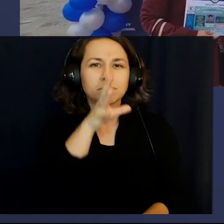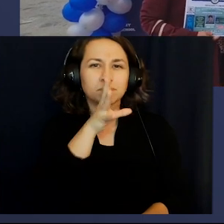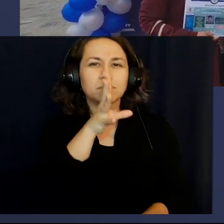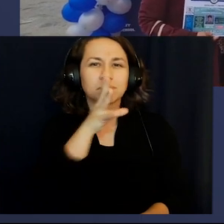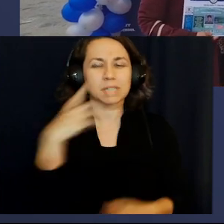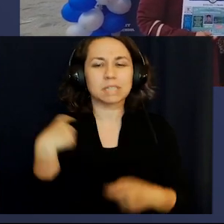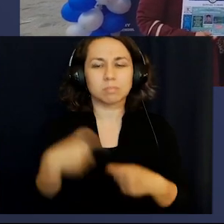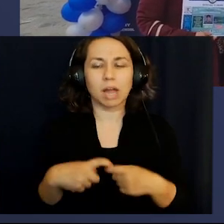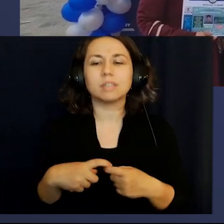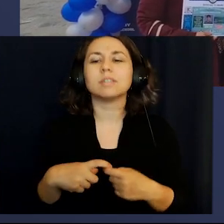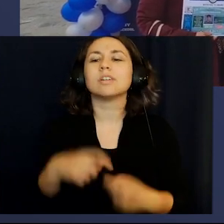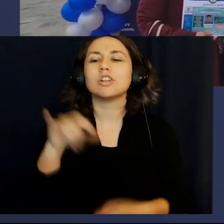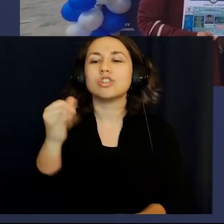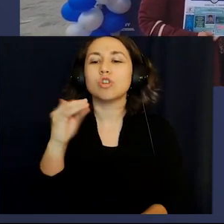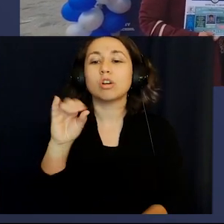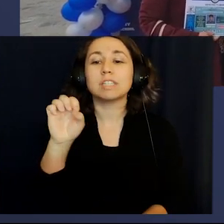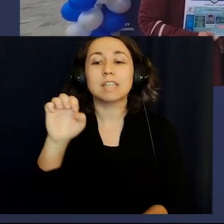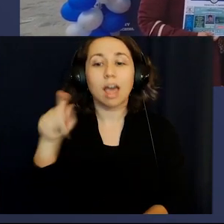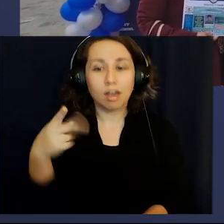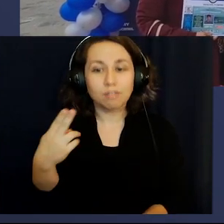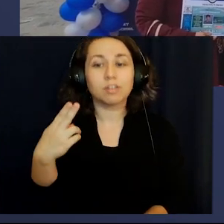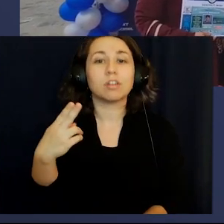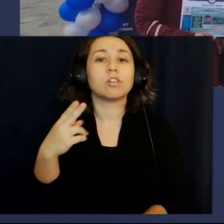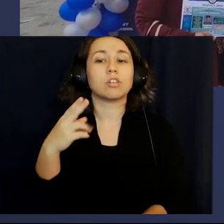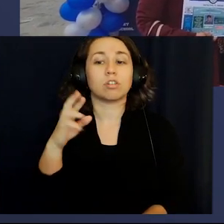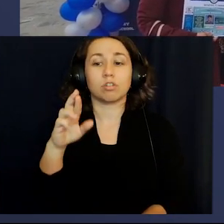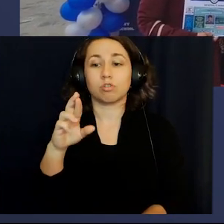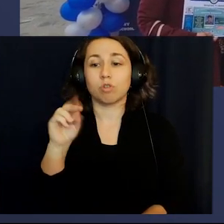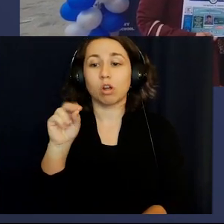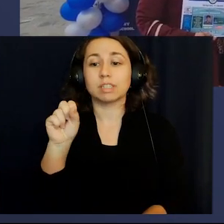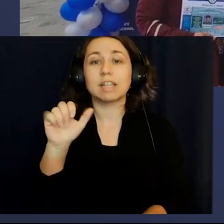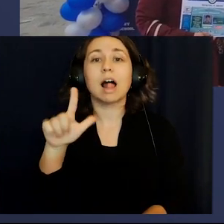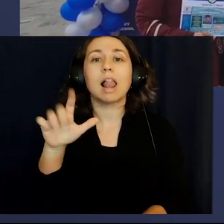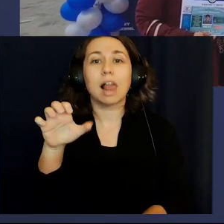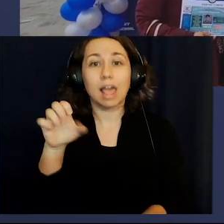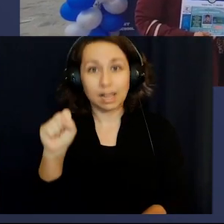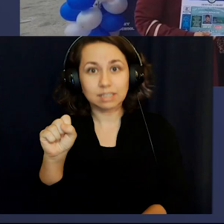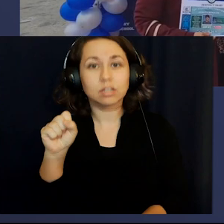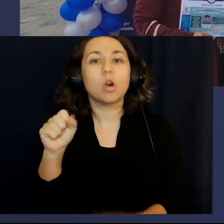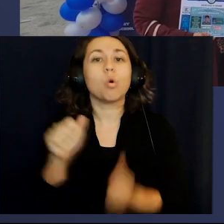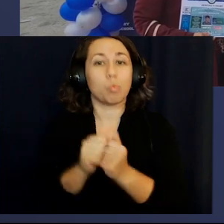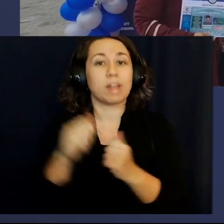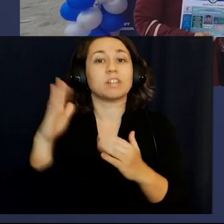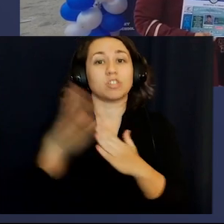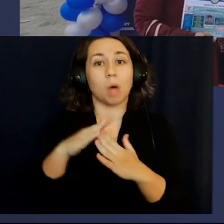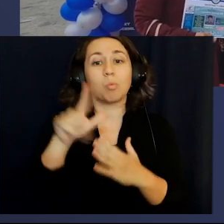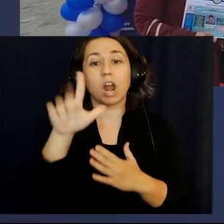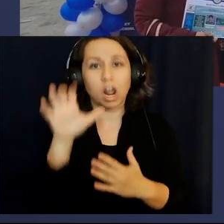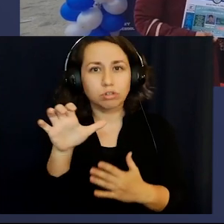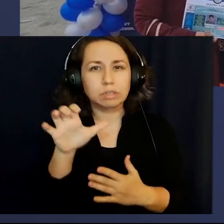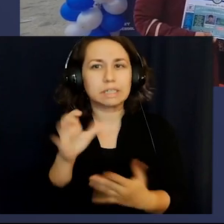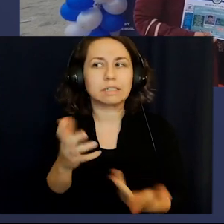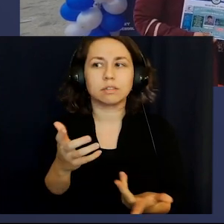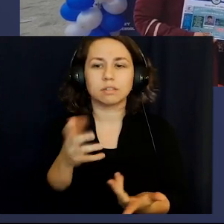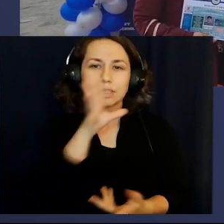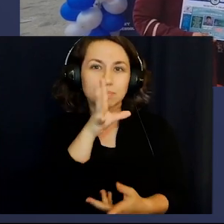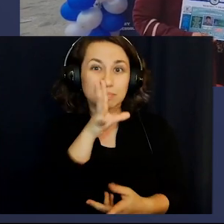Joseph Rosales with the top 100 and she wanted to many thanks to program called